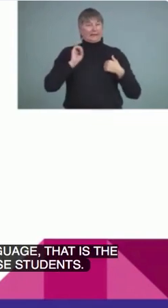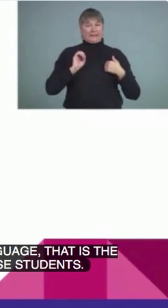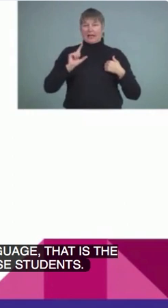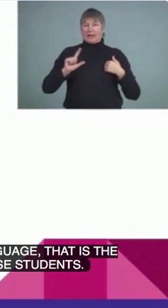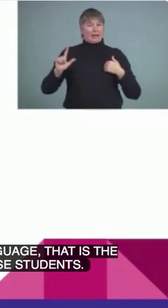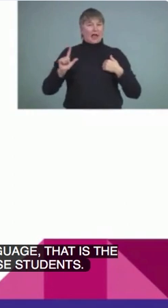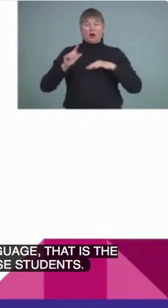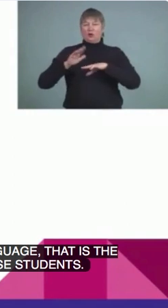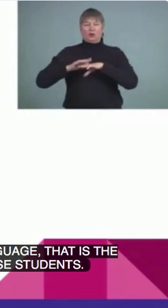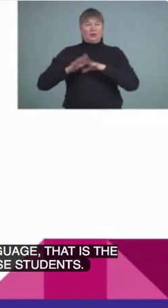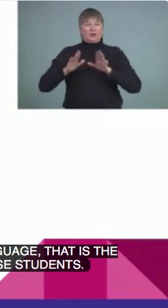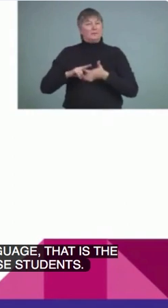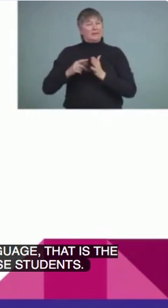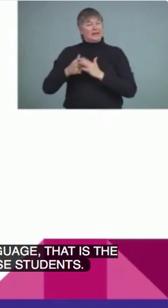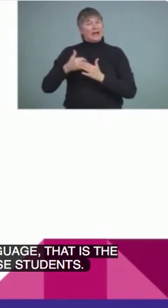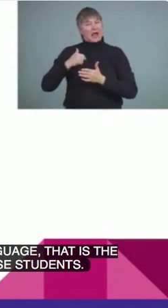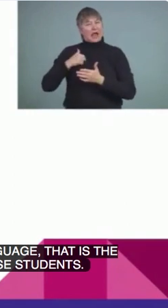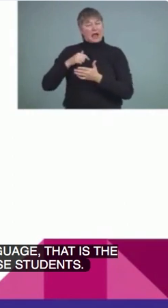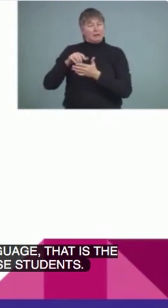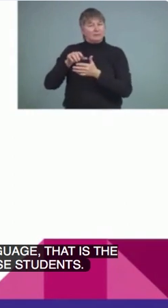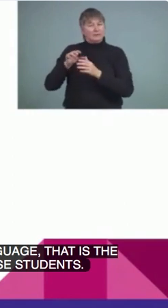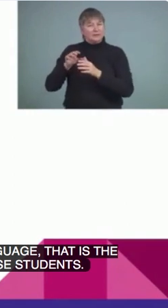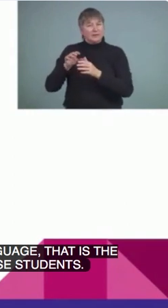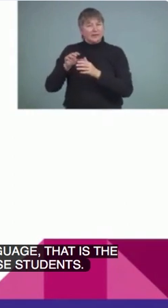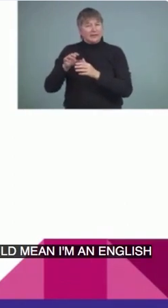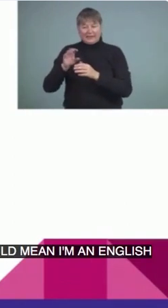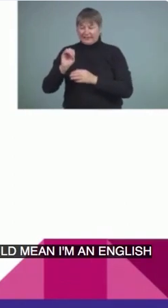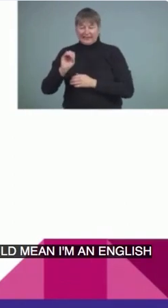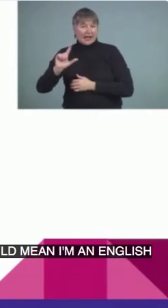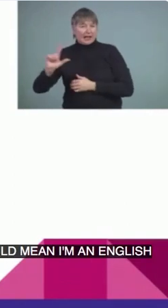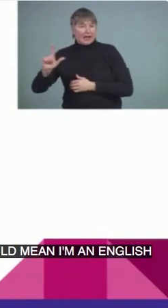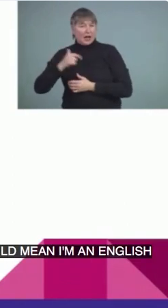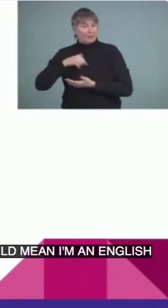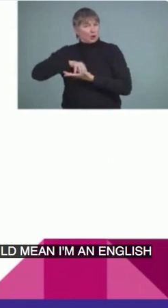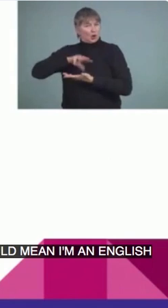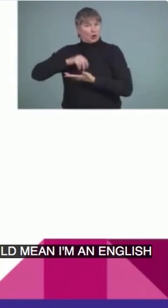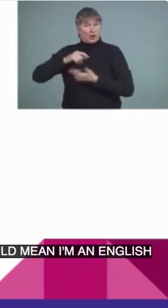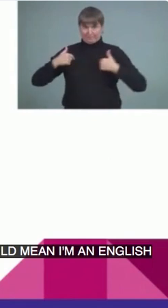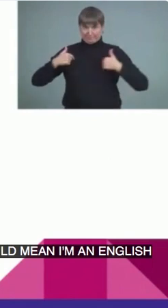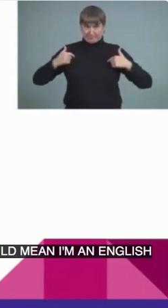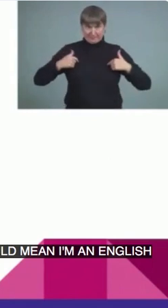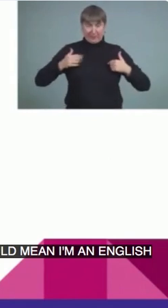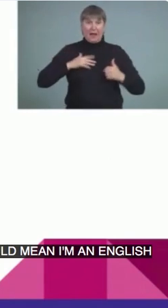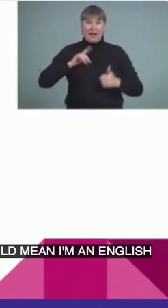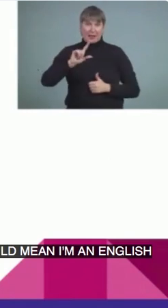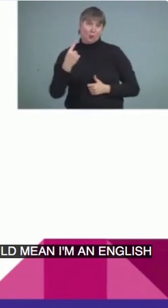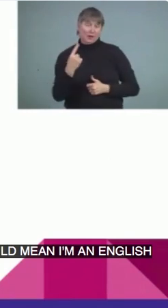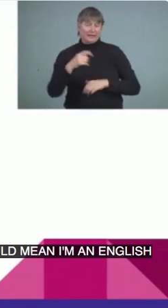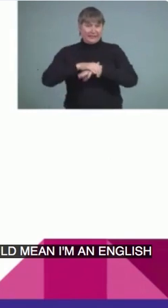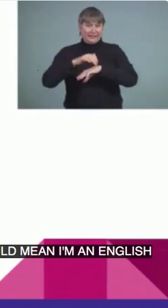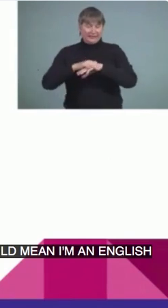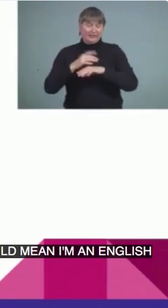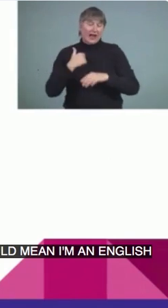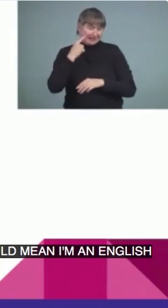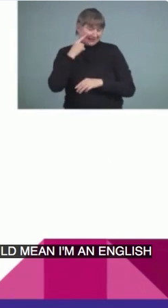that would mean I'm an English language learner. English is my L1 and I hope I'm not too bad at it as